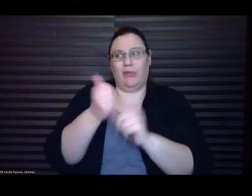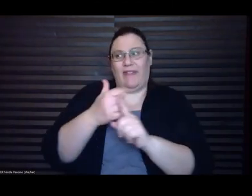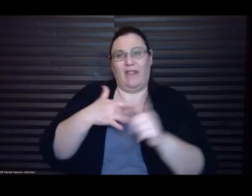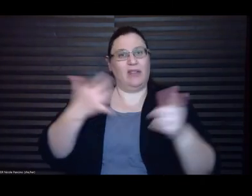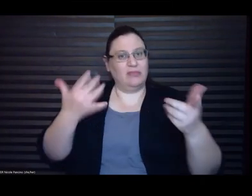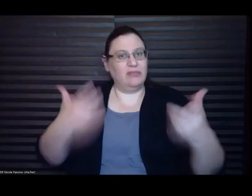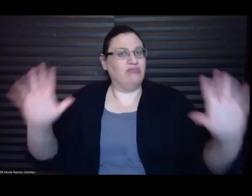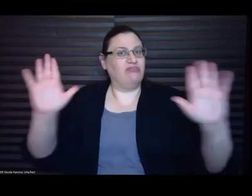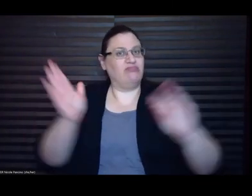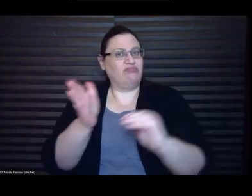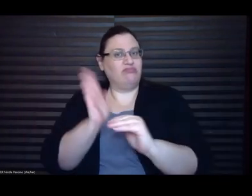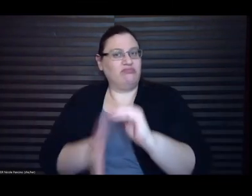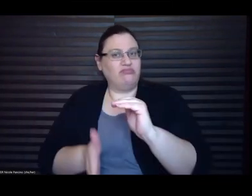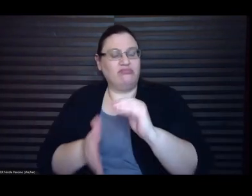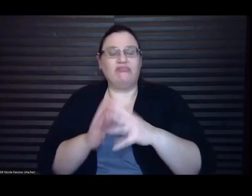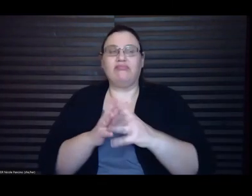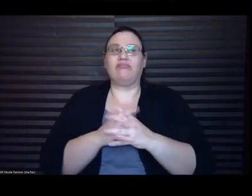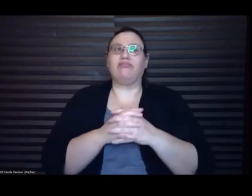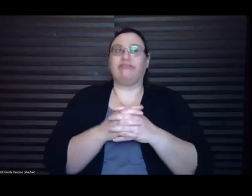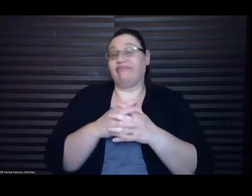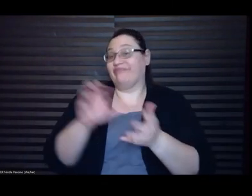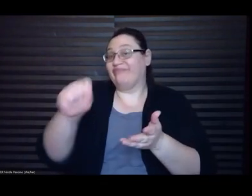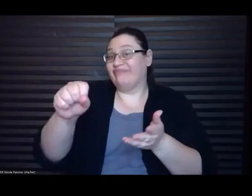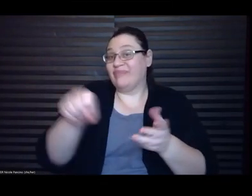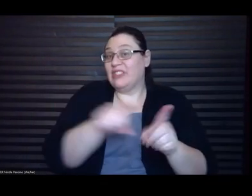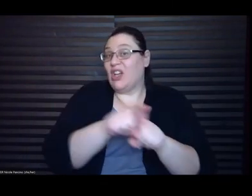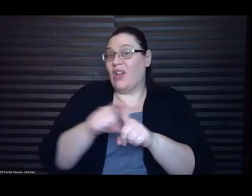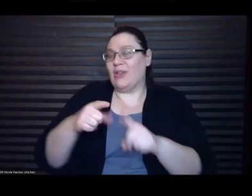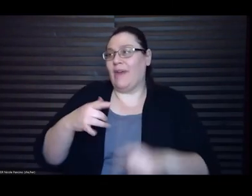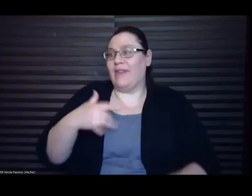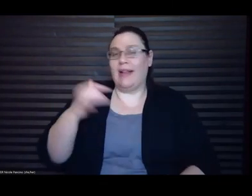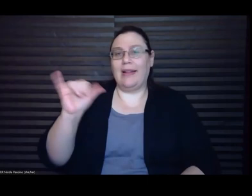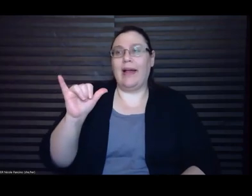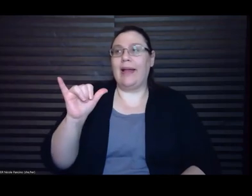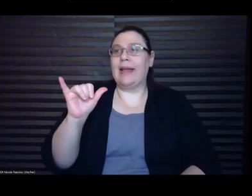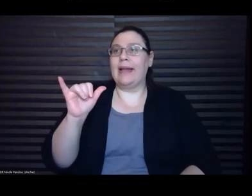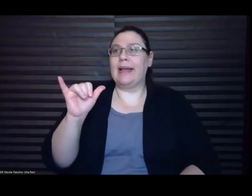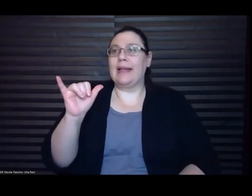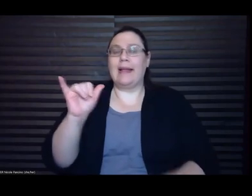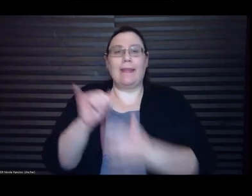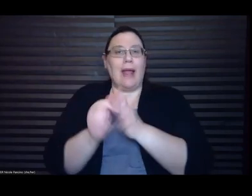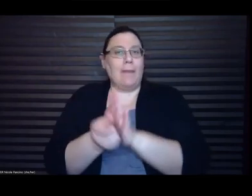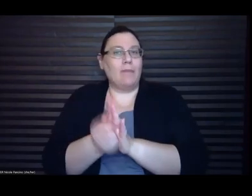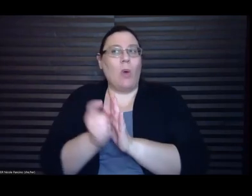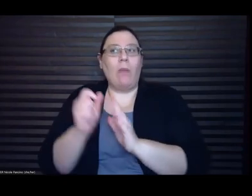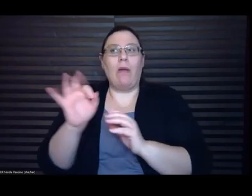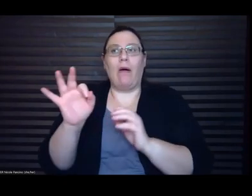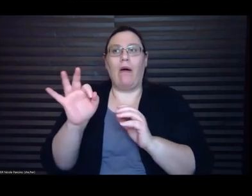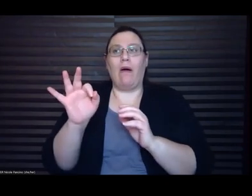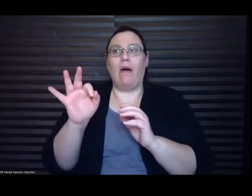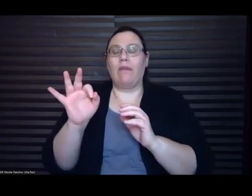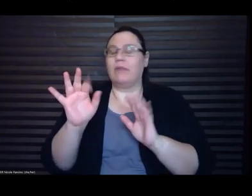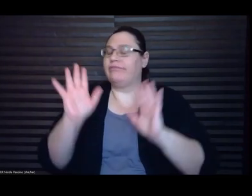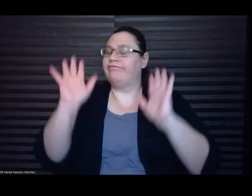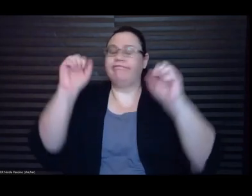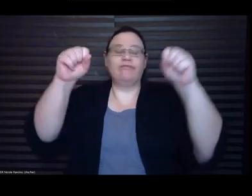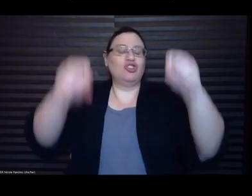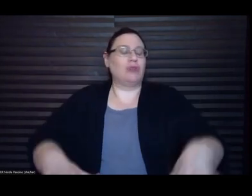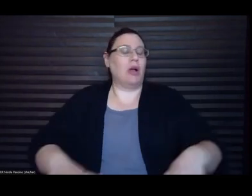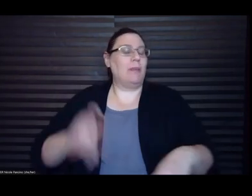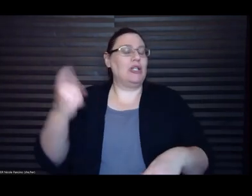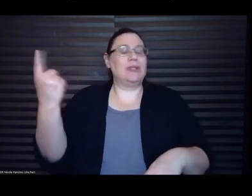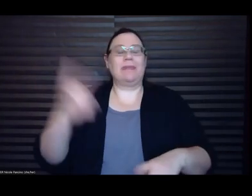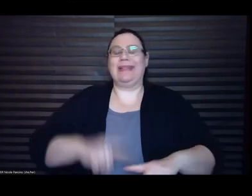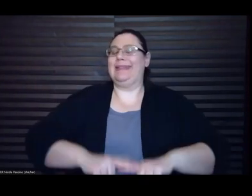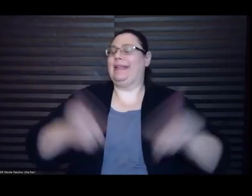kind of, like, that moment of just being, like, oh, I need to do something completely different than what I'm doing is, like, very real to me as well. So I'm glad